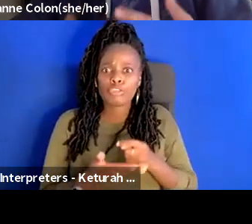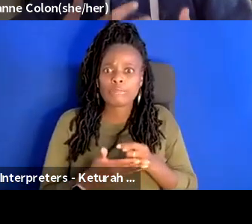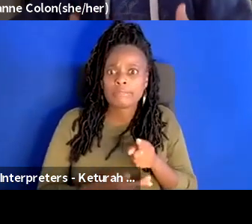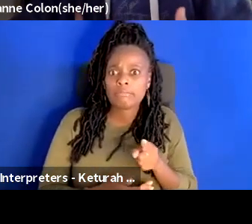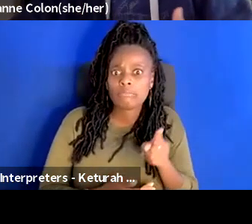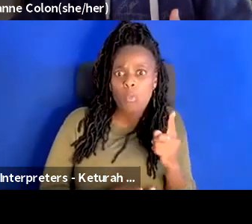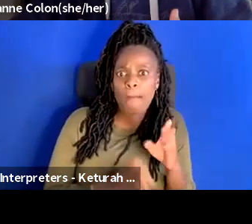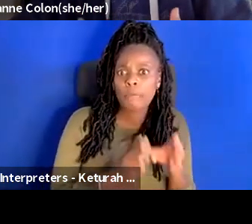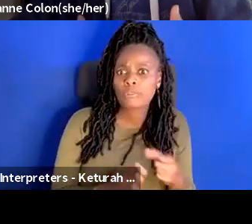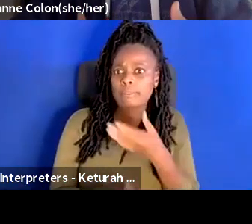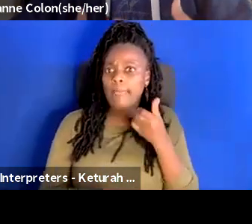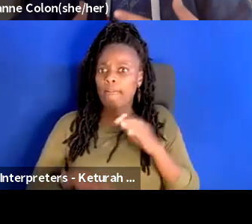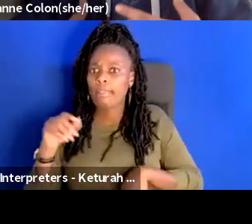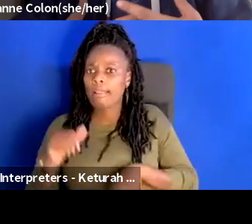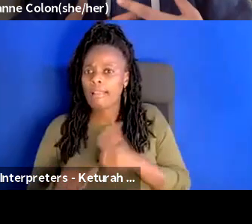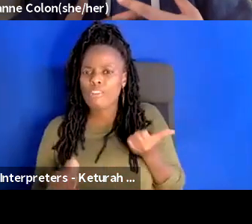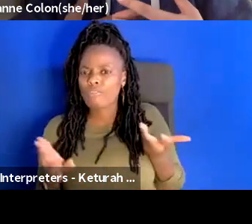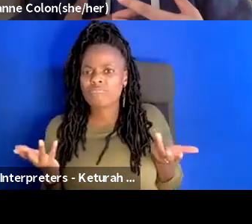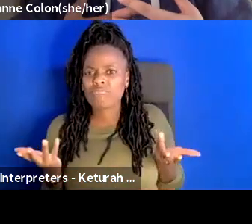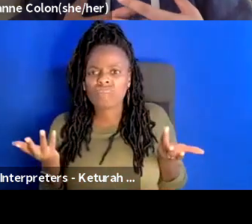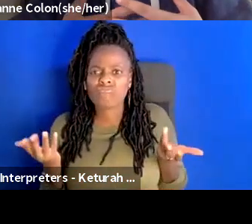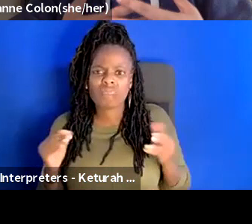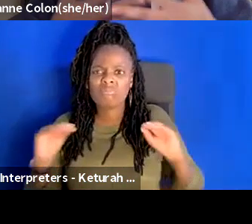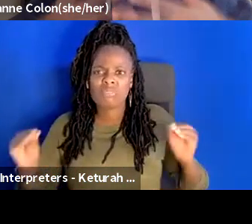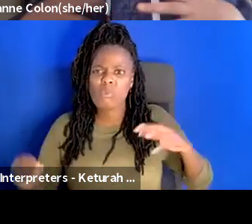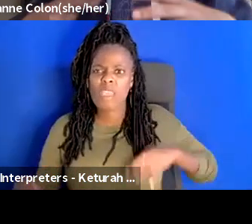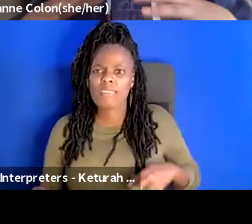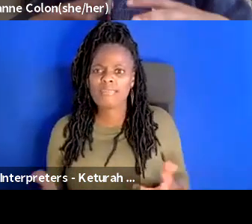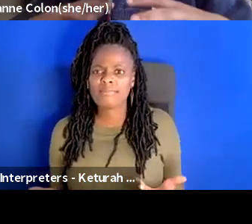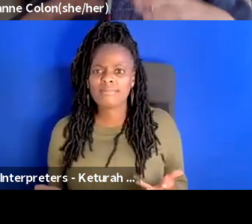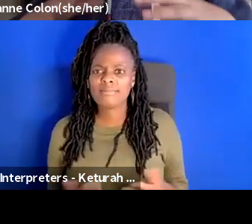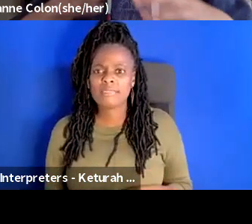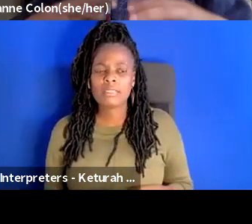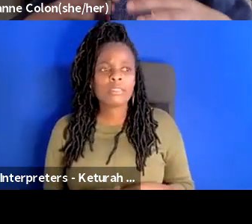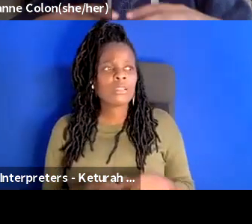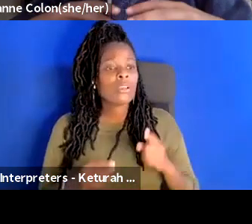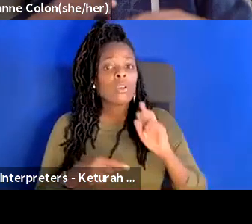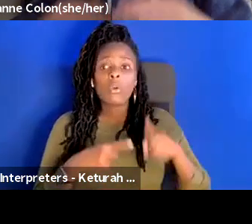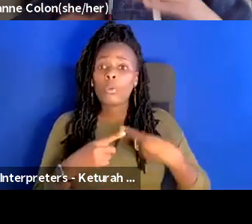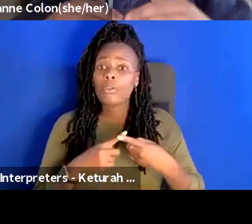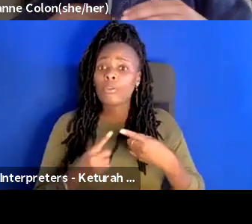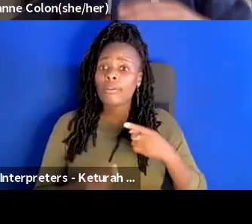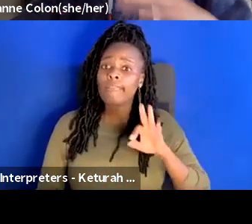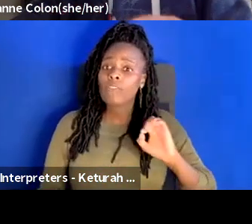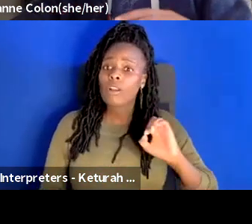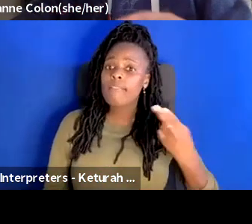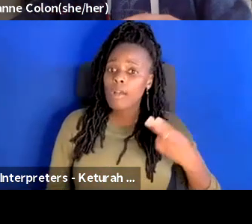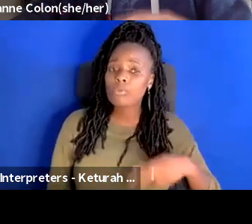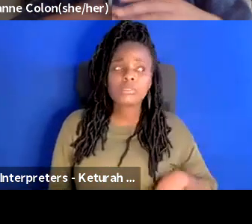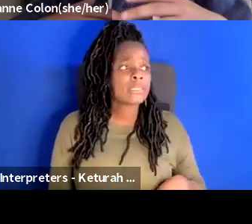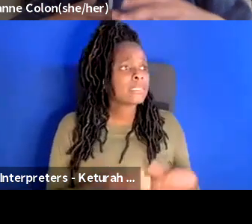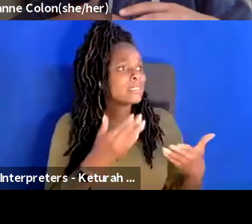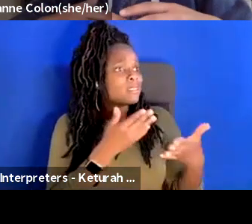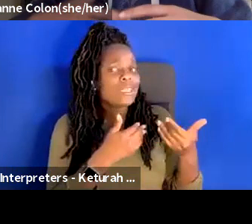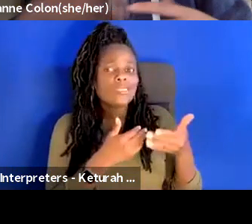and and and think that um when you're front facing when you're front of house that's a little easier to